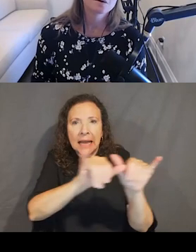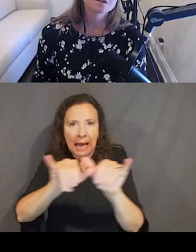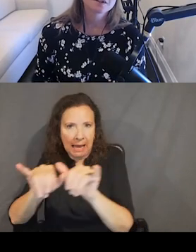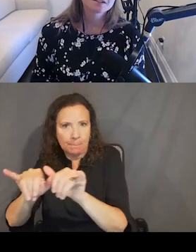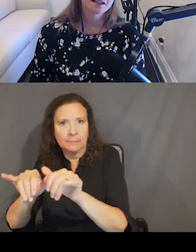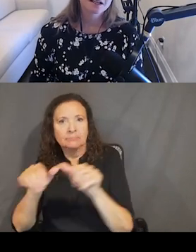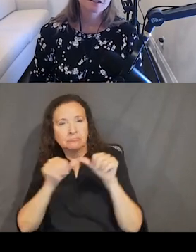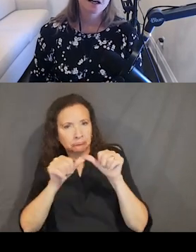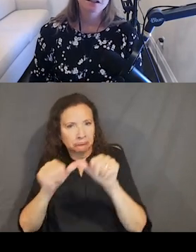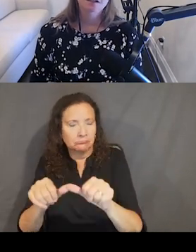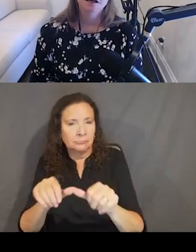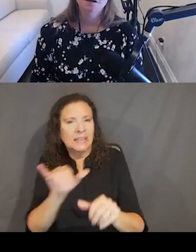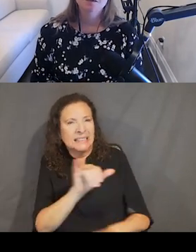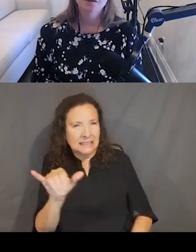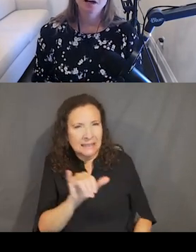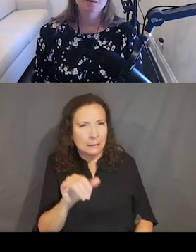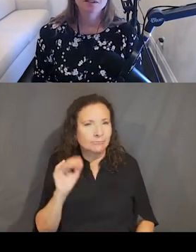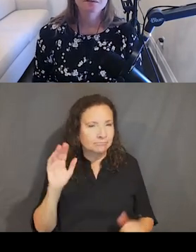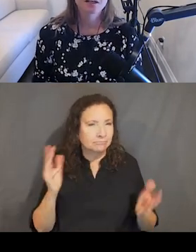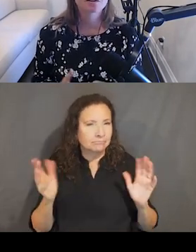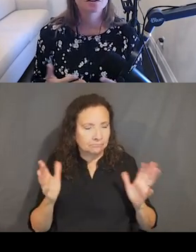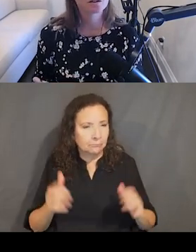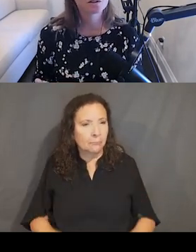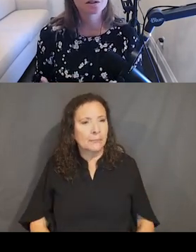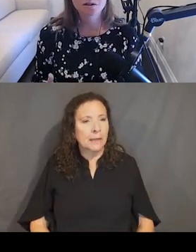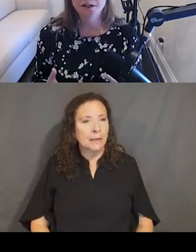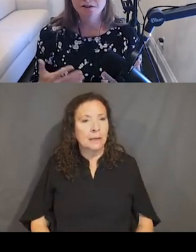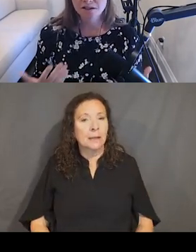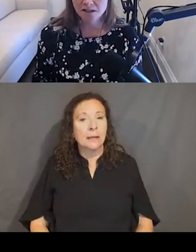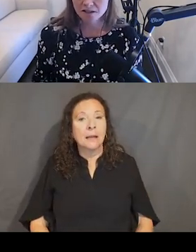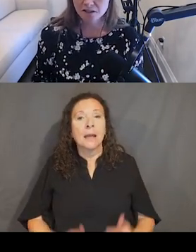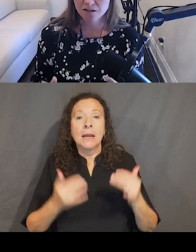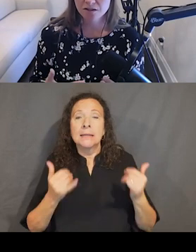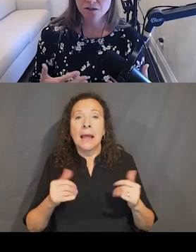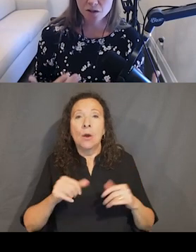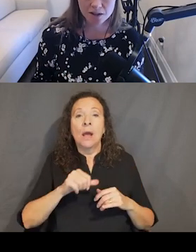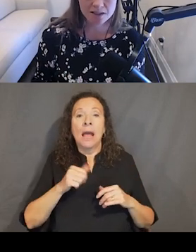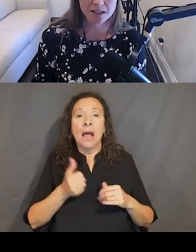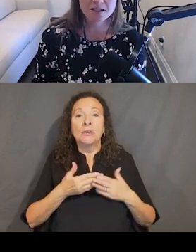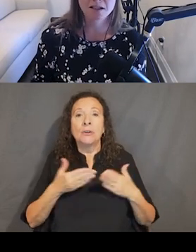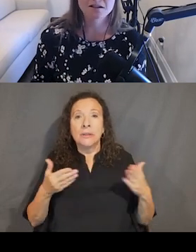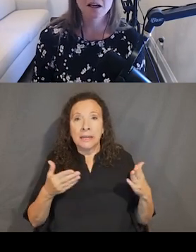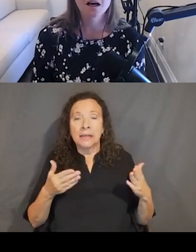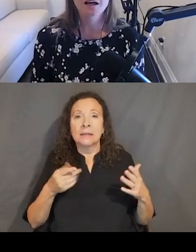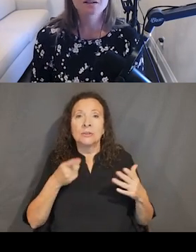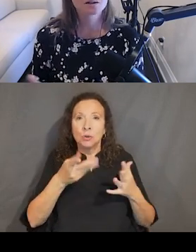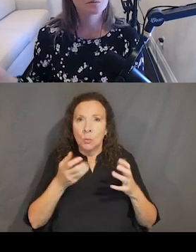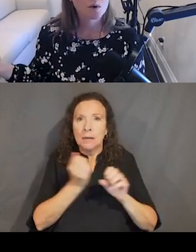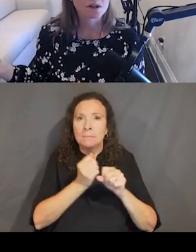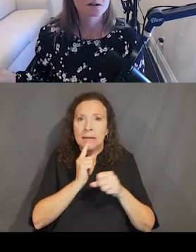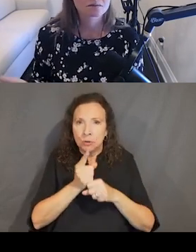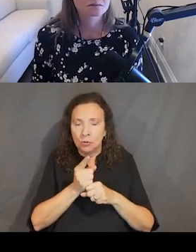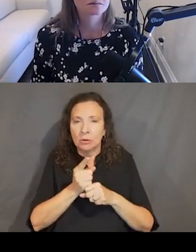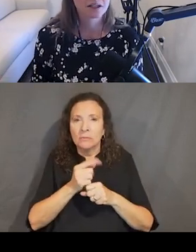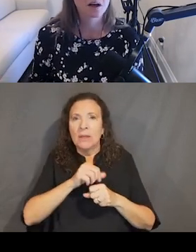Now, you also want to extend that styling to other elements because you're trying to ensure that your design decisions, your tokenizations, it's going to